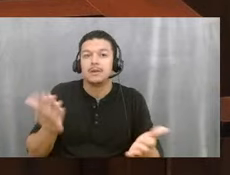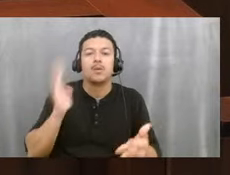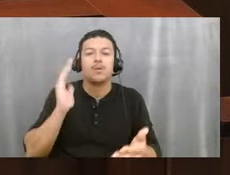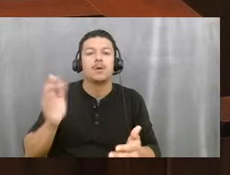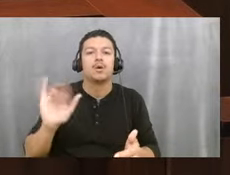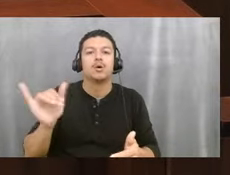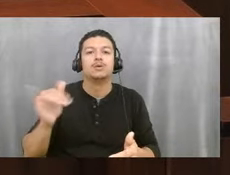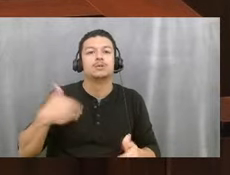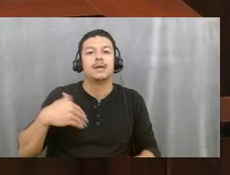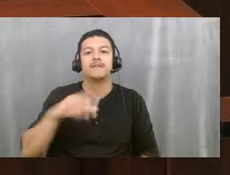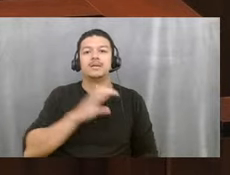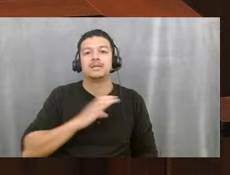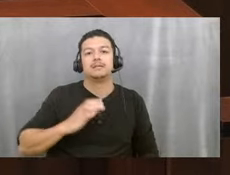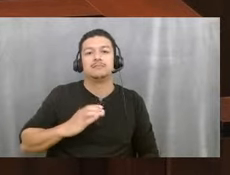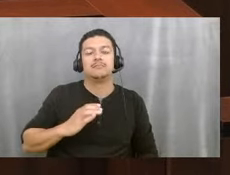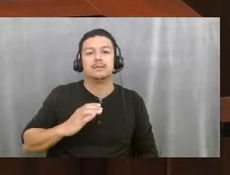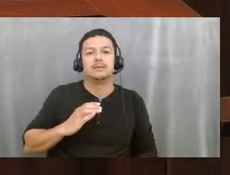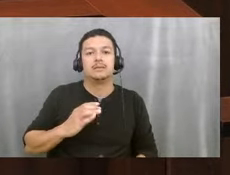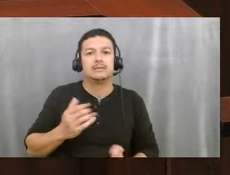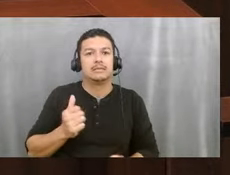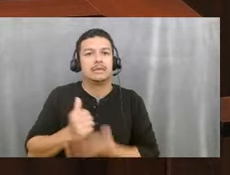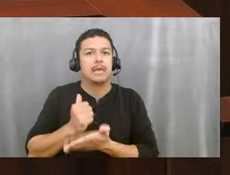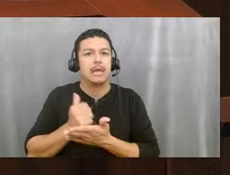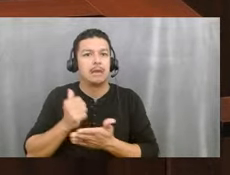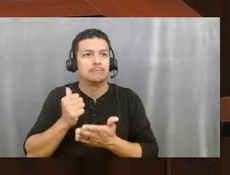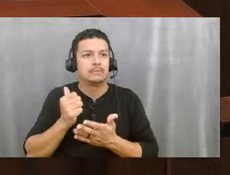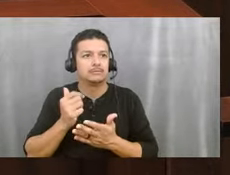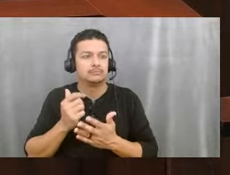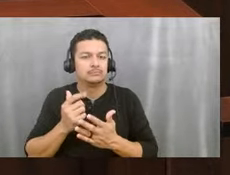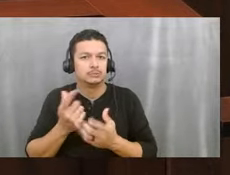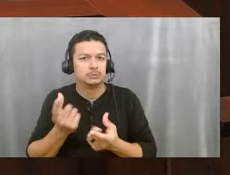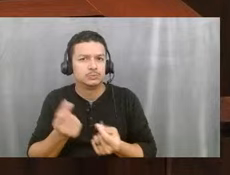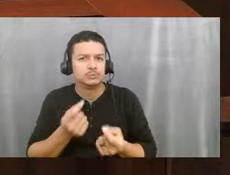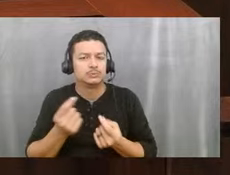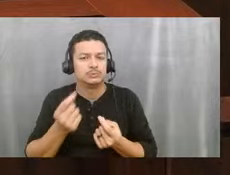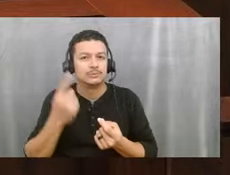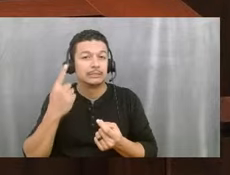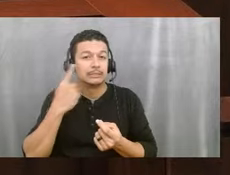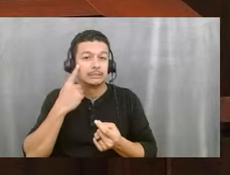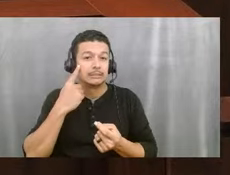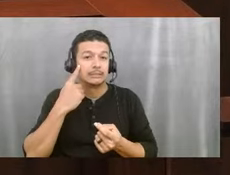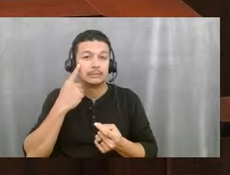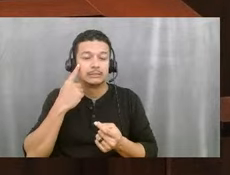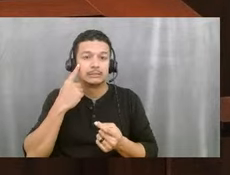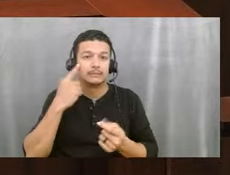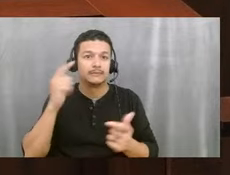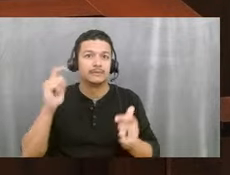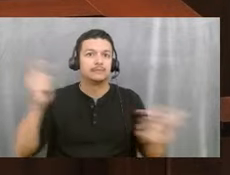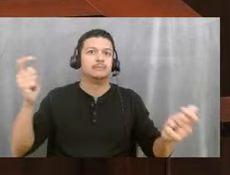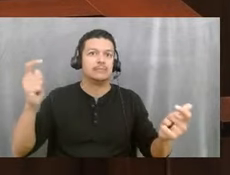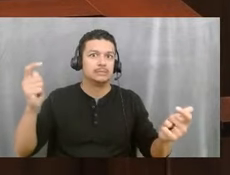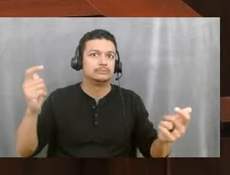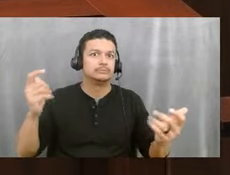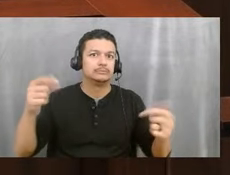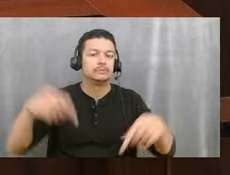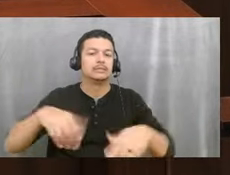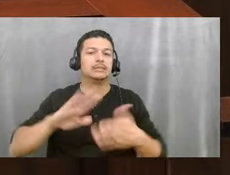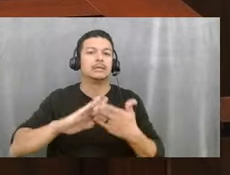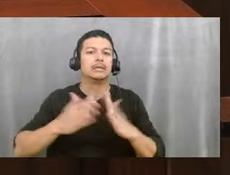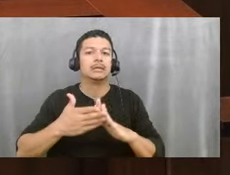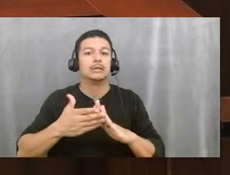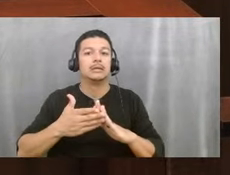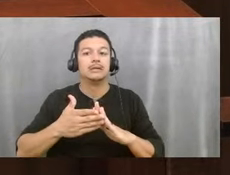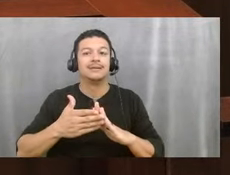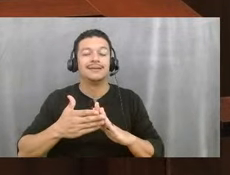of community members to help us deal with this. I do think it's going to be a huge thing with our community. I mean,